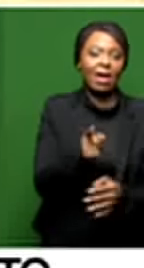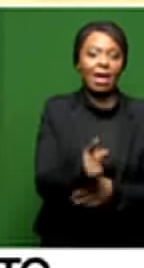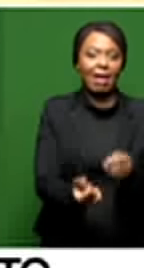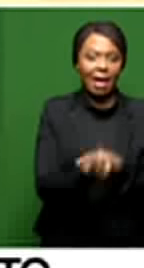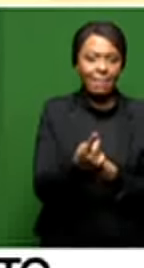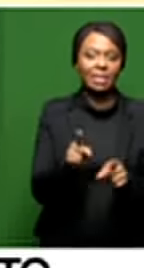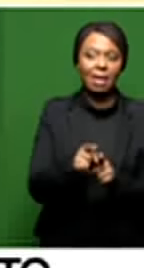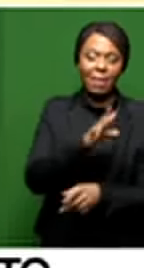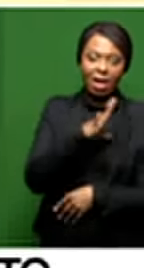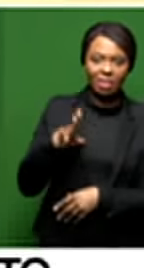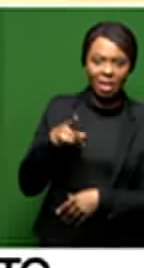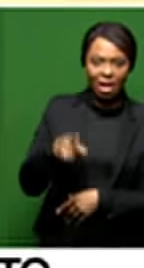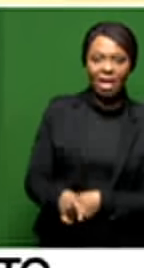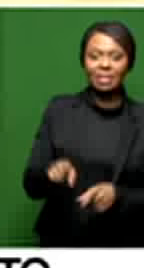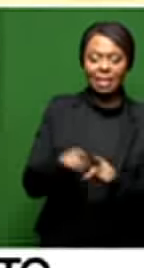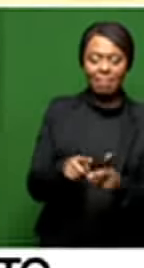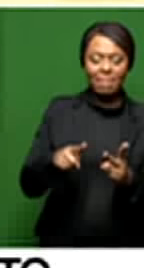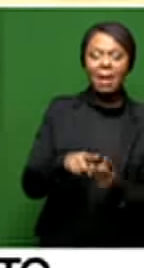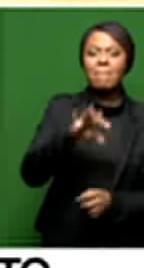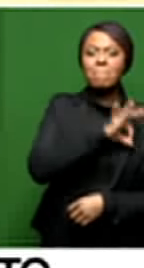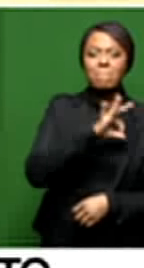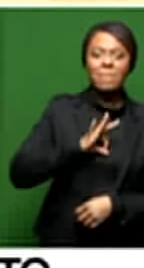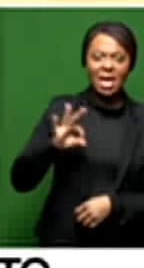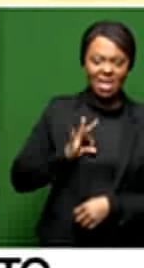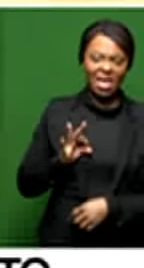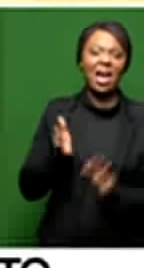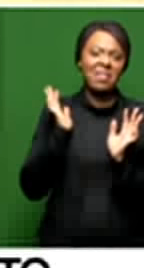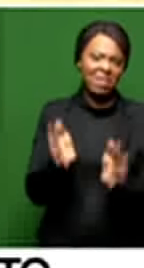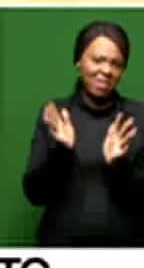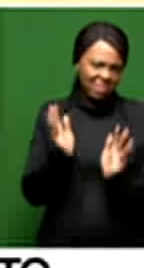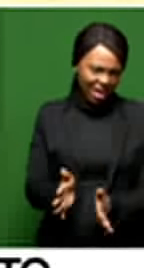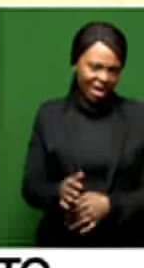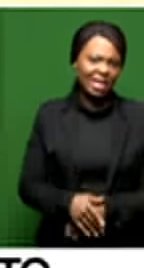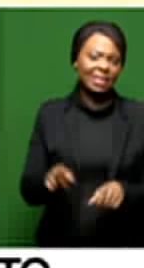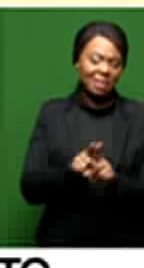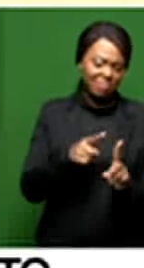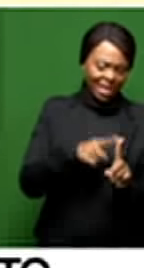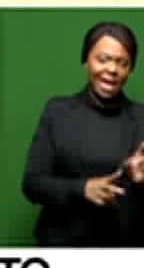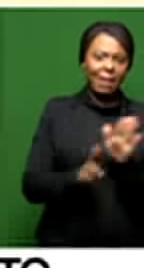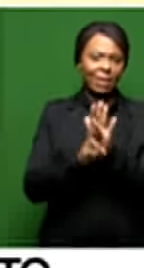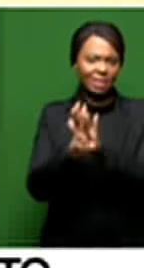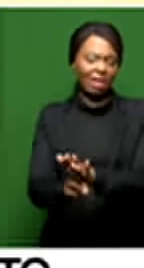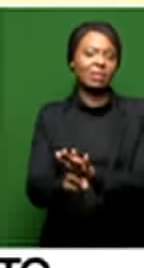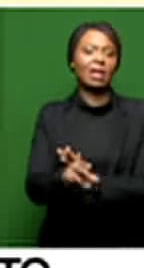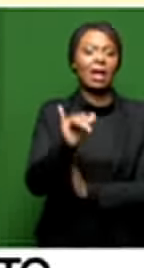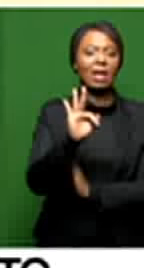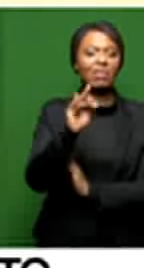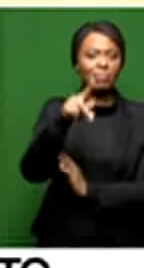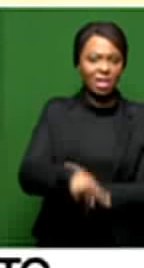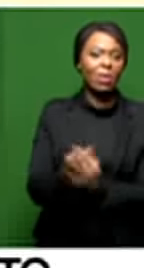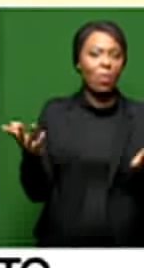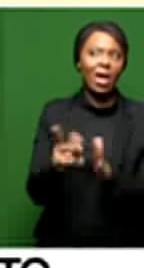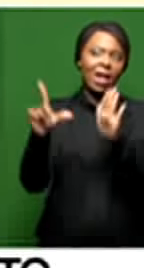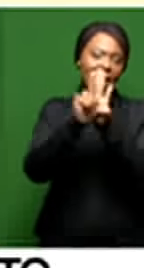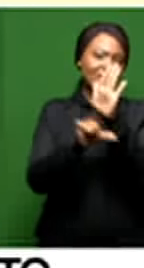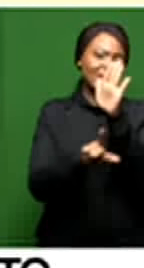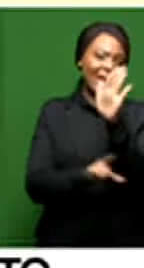councillor, as a mayor. She went on to represent, at the time, the IFP in the Yugoslav Natal legislature. Thereafter,